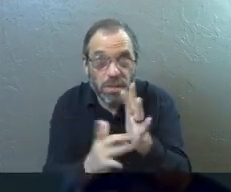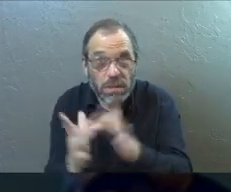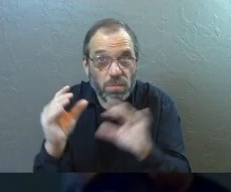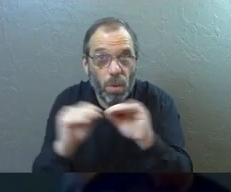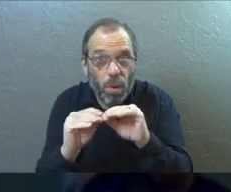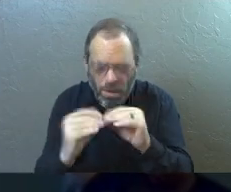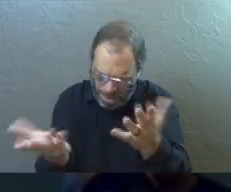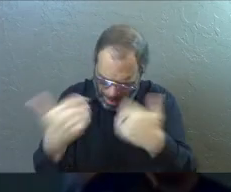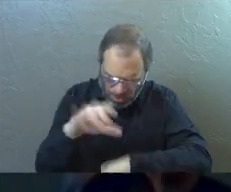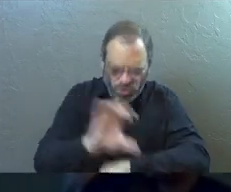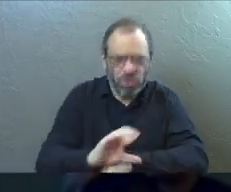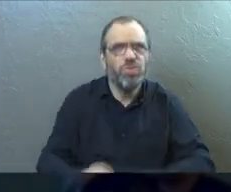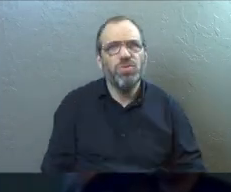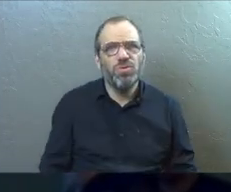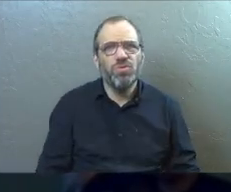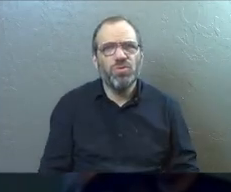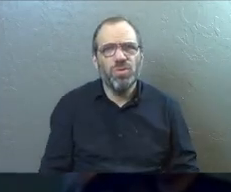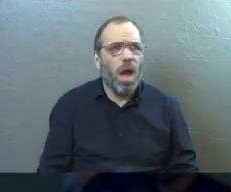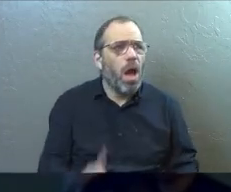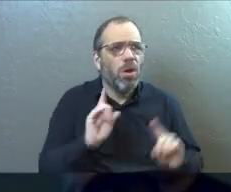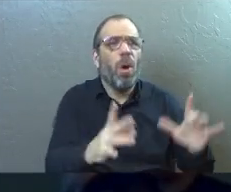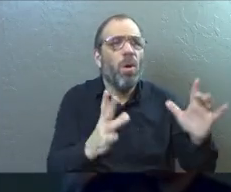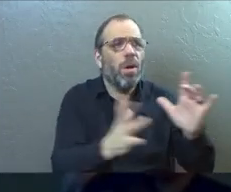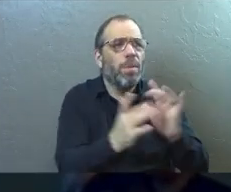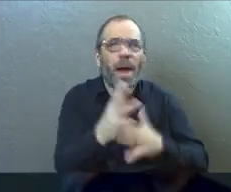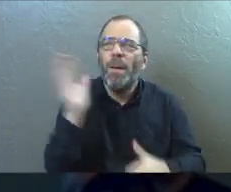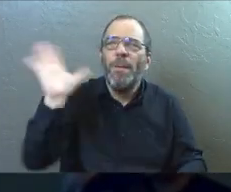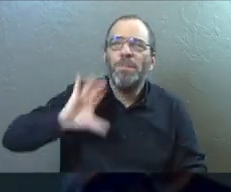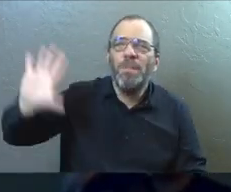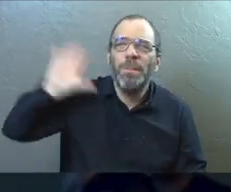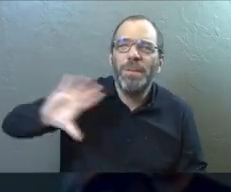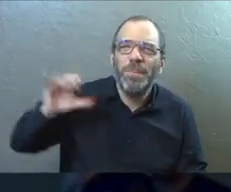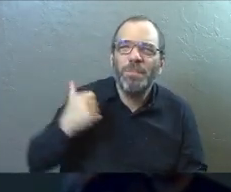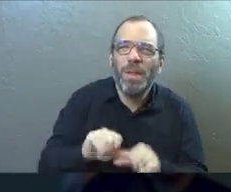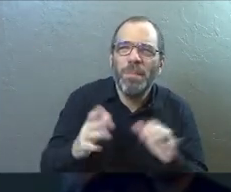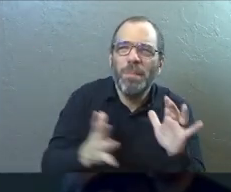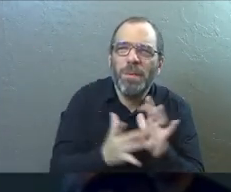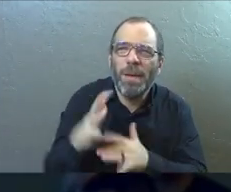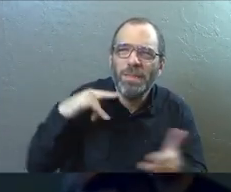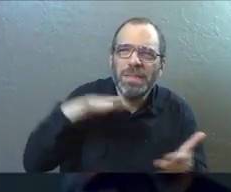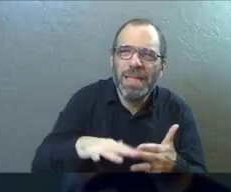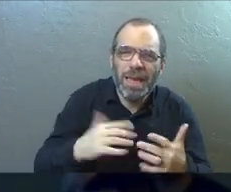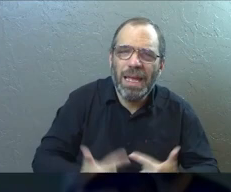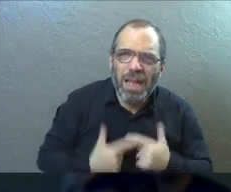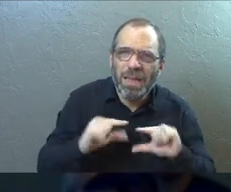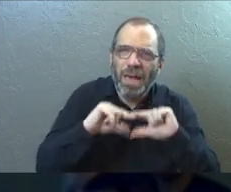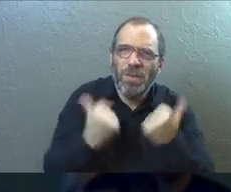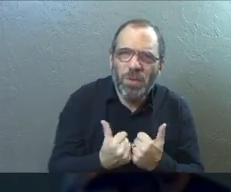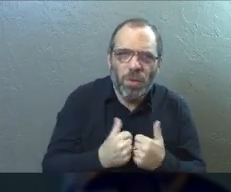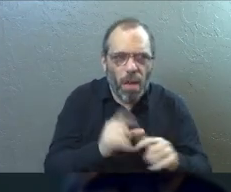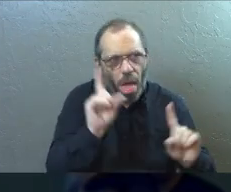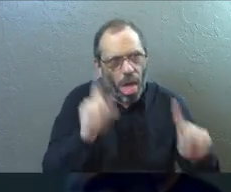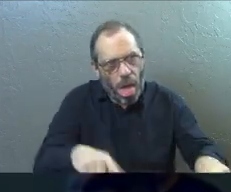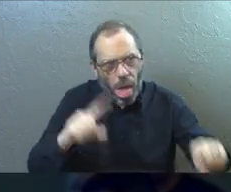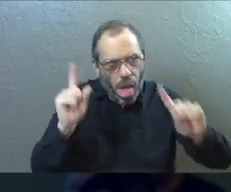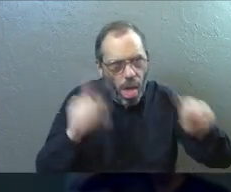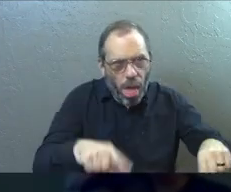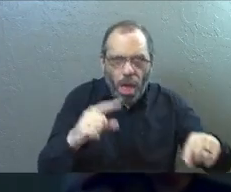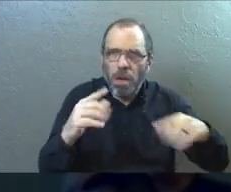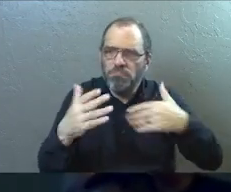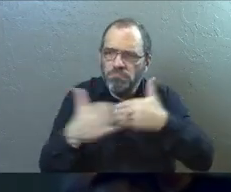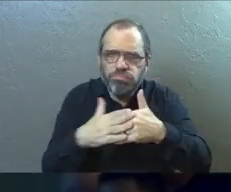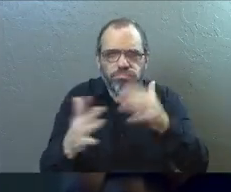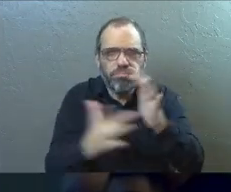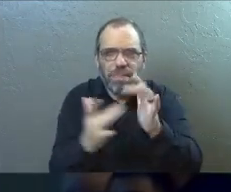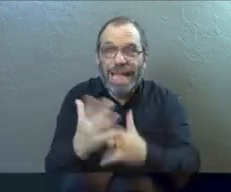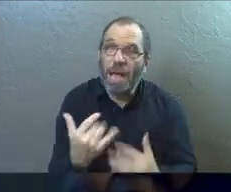to church. Go into a Bible study. Do you remember the days when you used to be at a Bible study in a life group and you were so close to Jesus